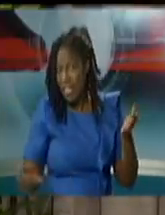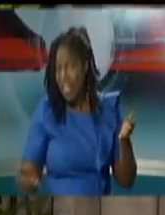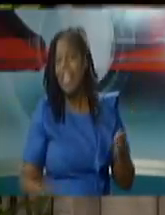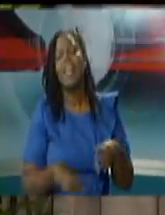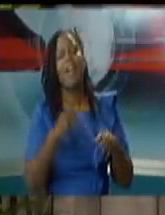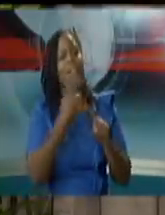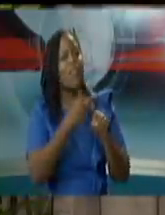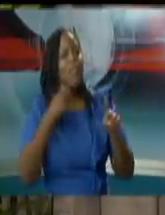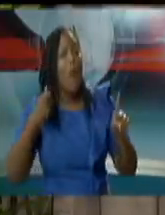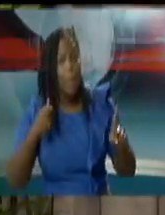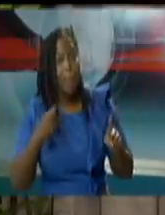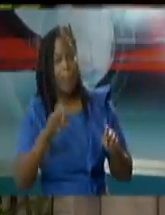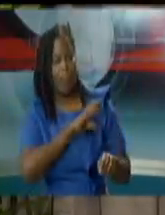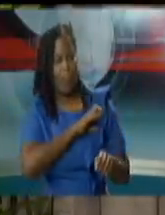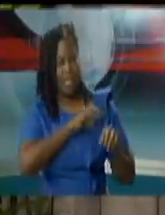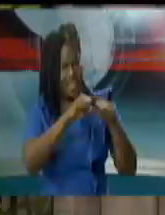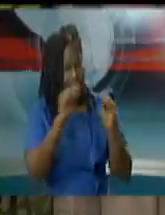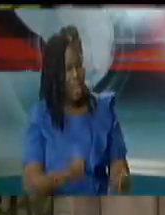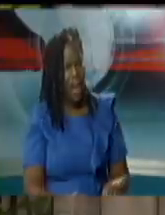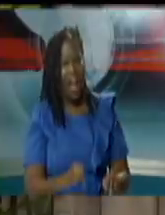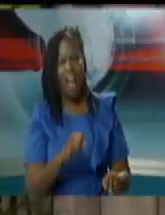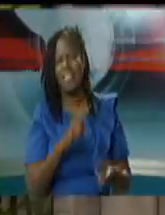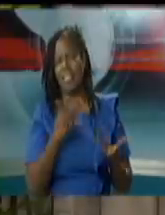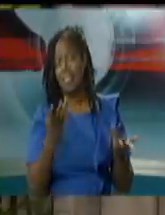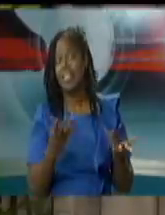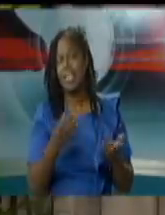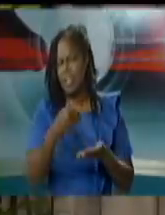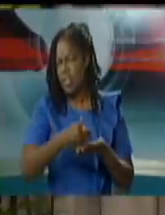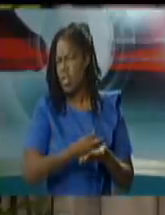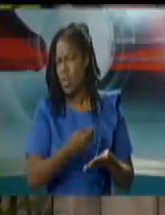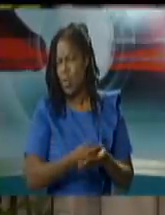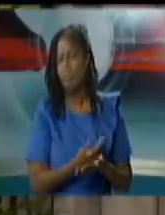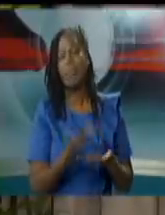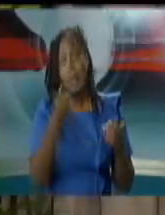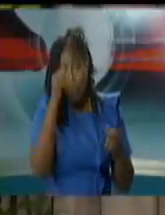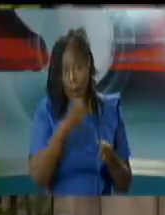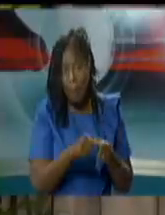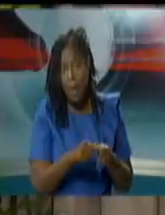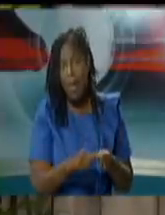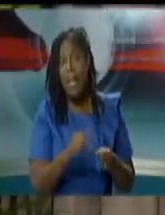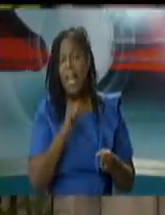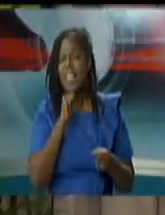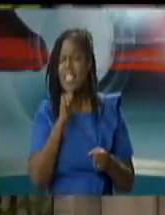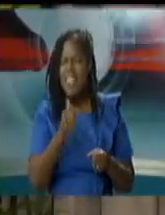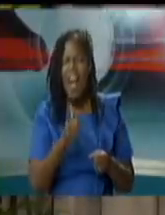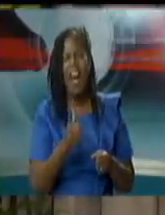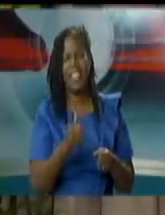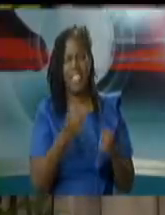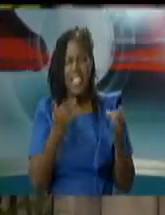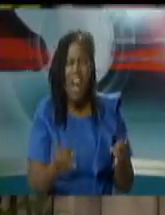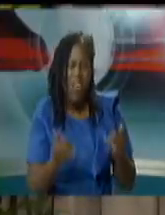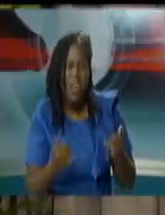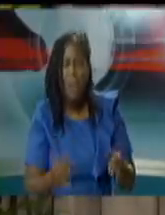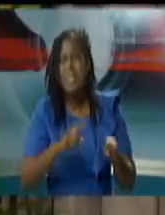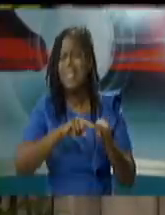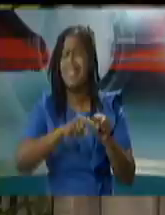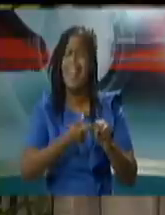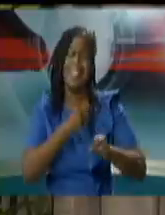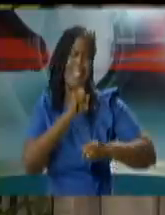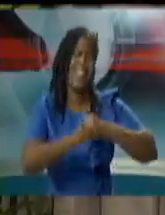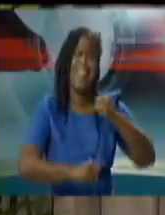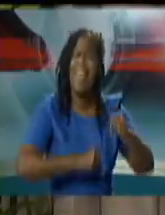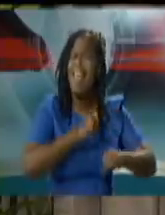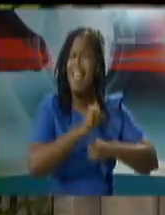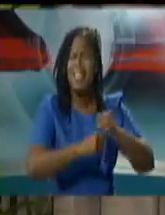innovation again i want to remind you that none of this came about now this started years ago and the parliament's record will